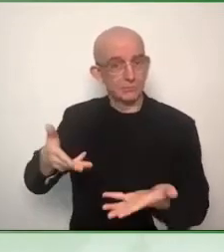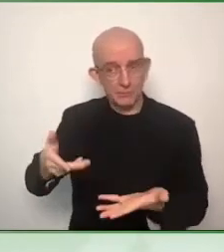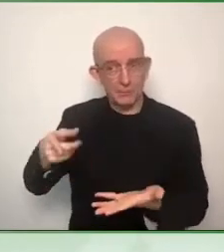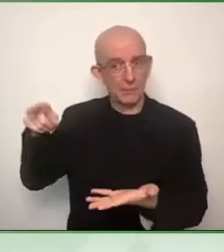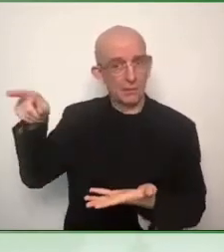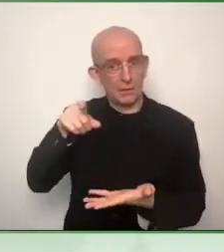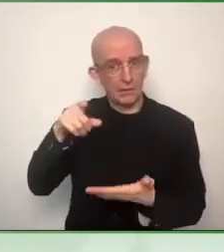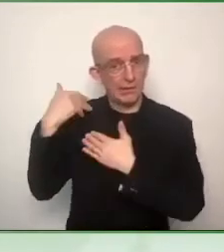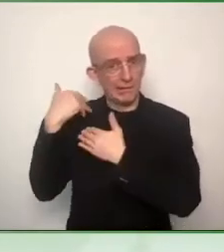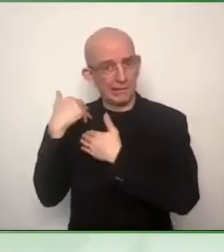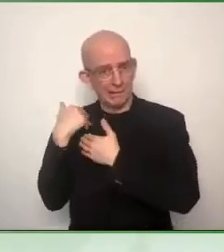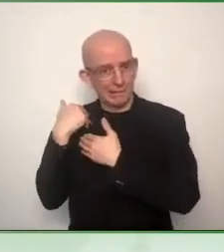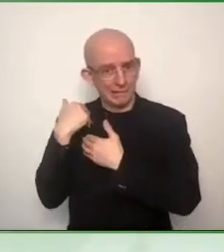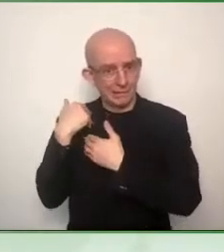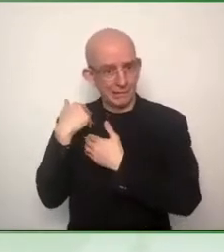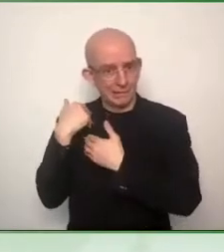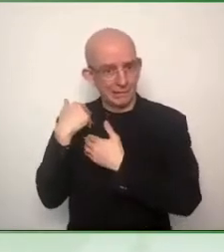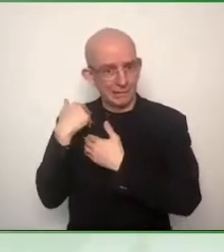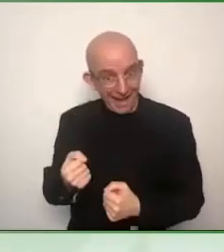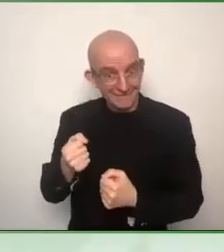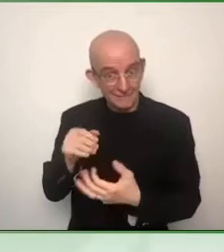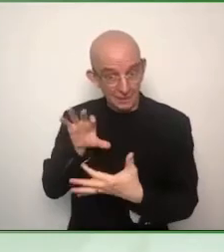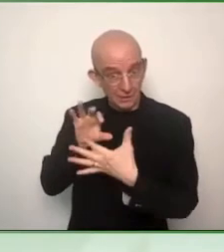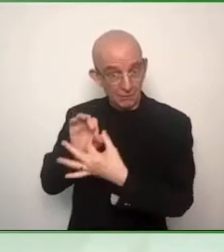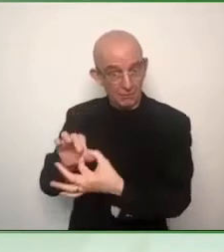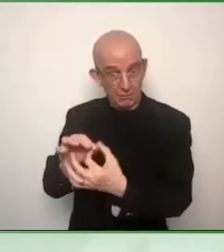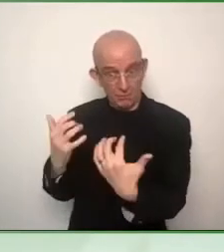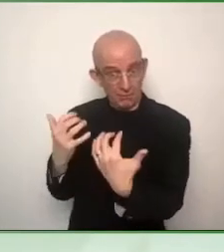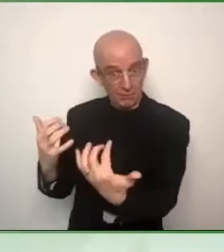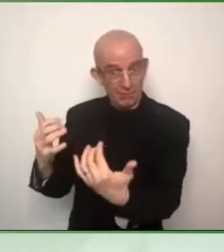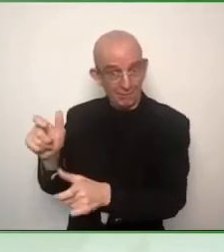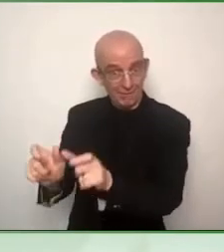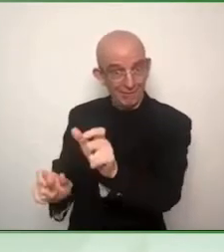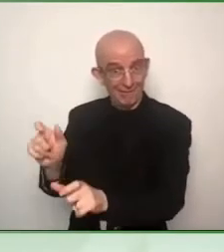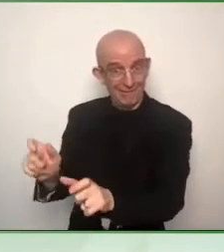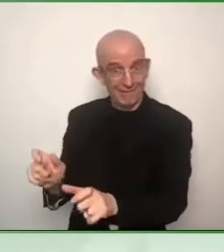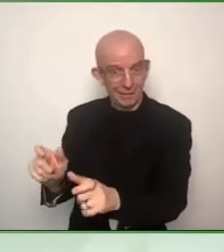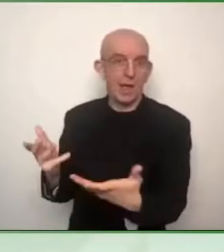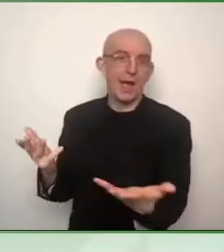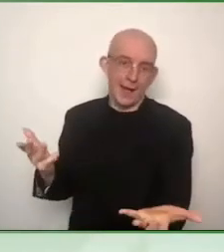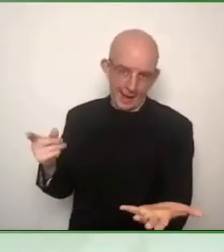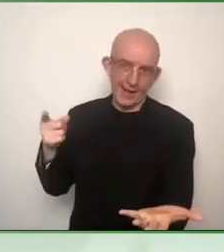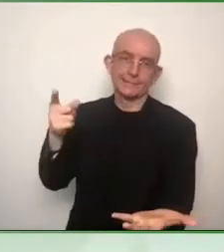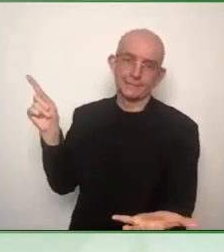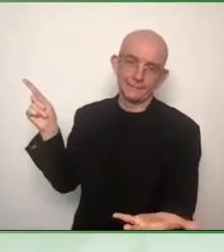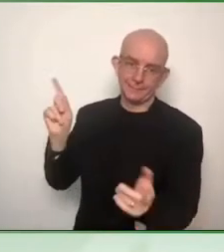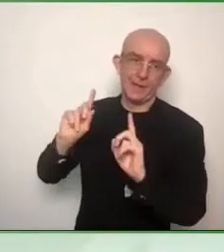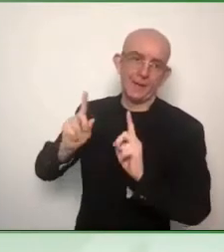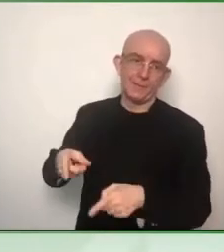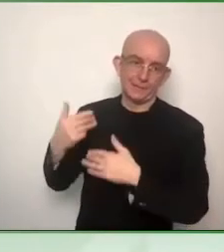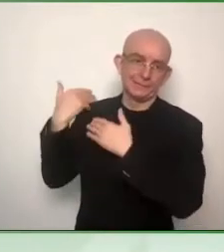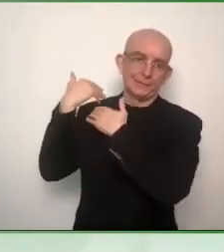there to make them accessible or to interact with them in